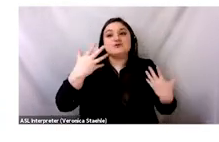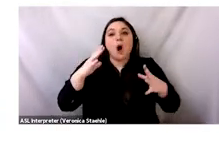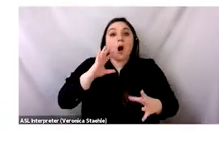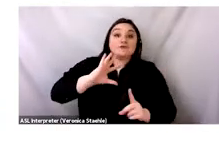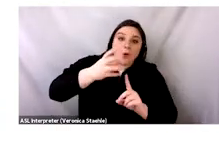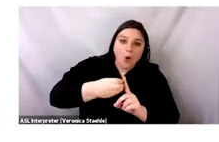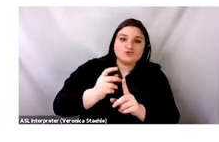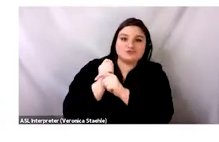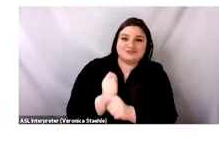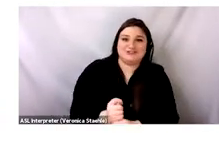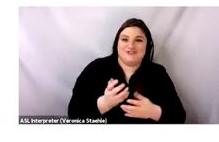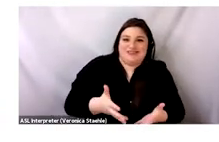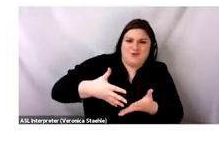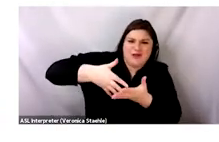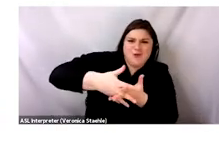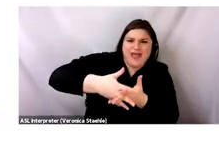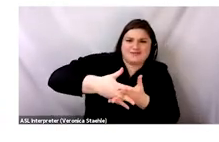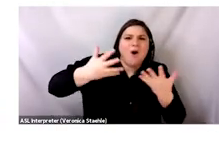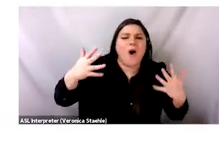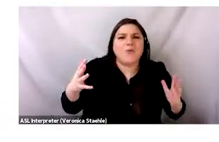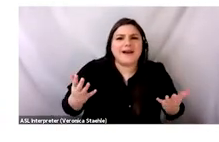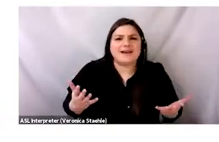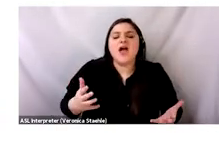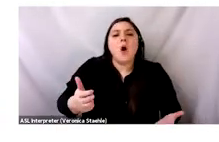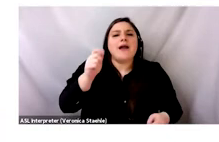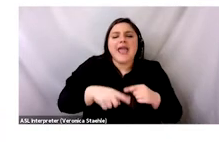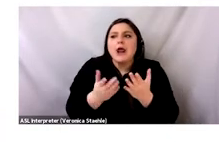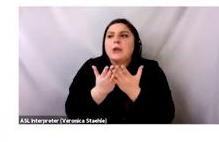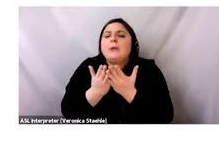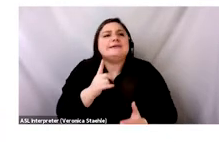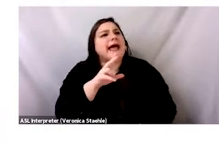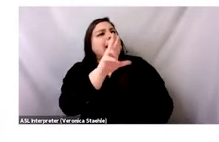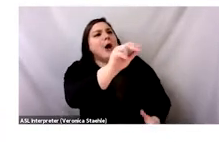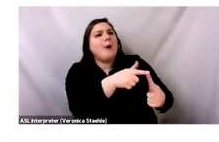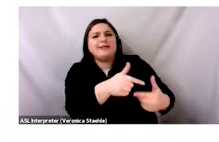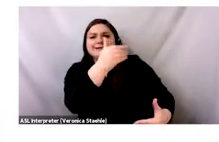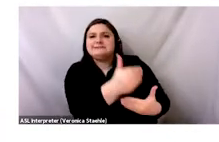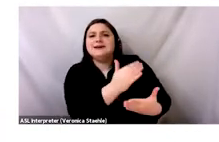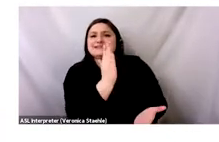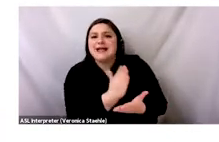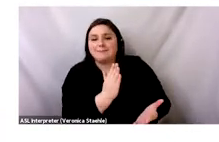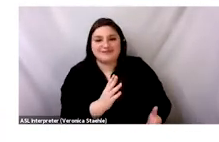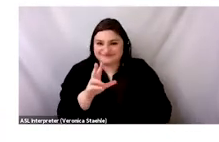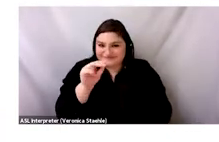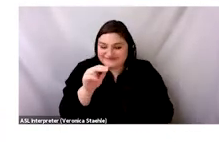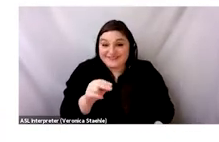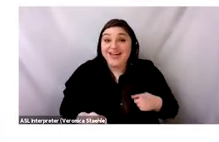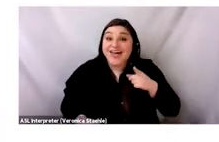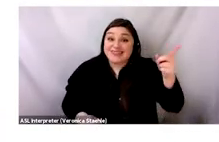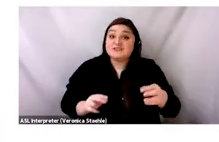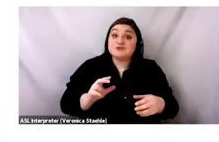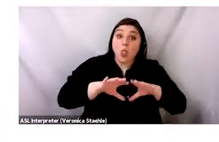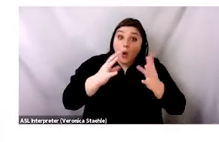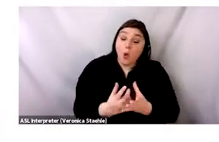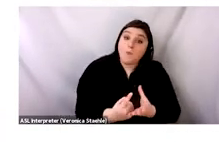something becomes a culture and a tradition, it just doesn't go away. And that is what, you know, secondhand clothing and waste coming